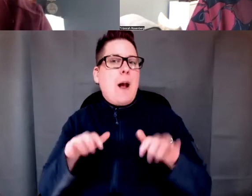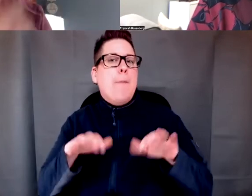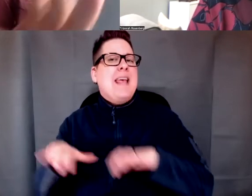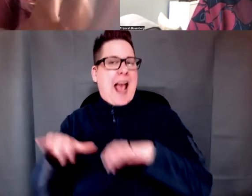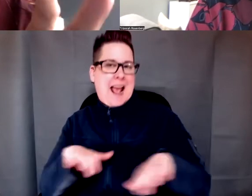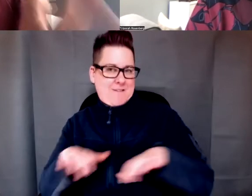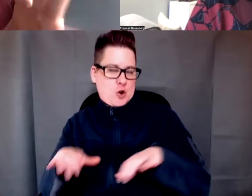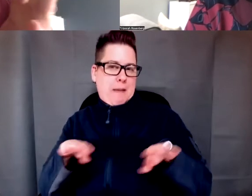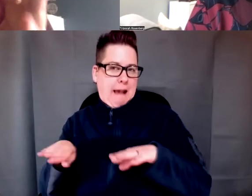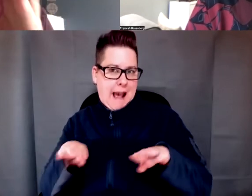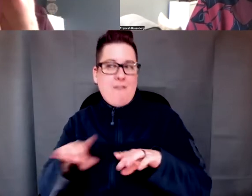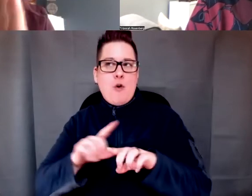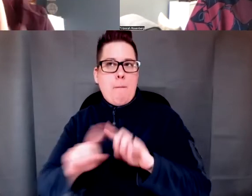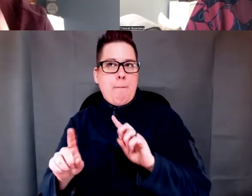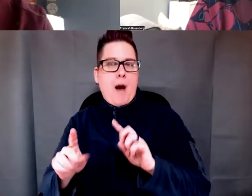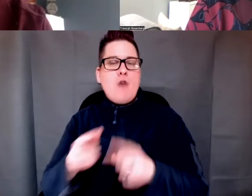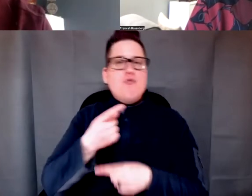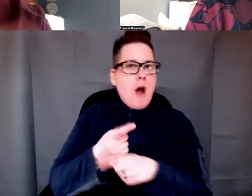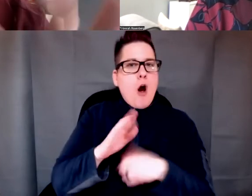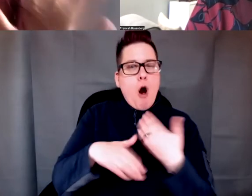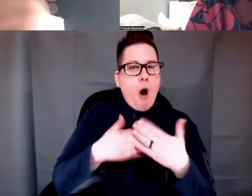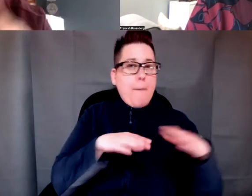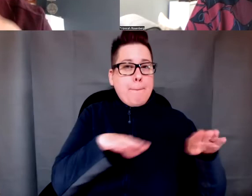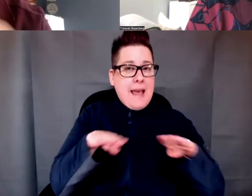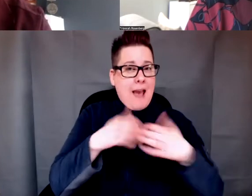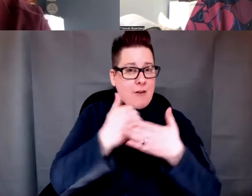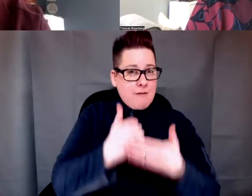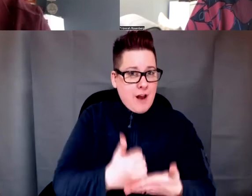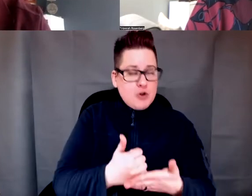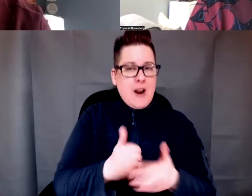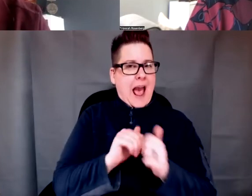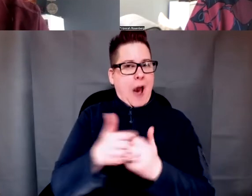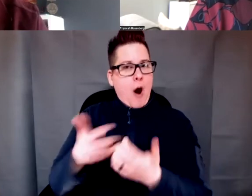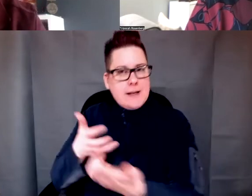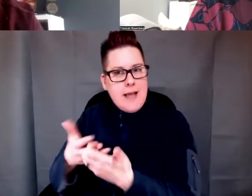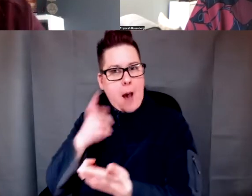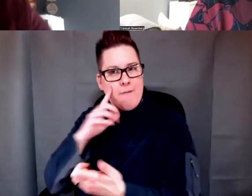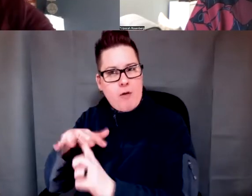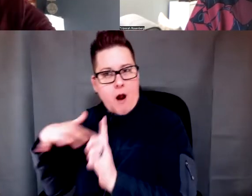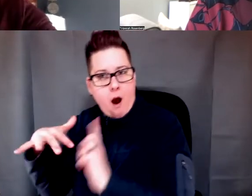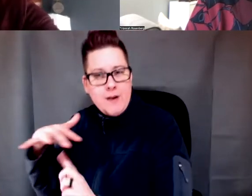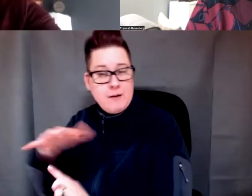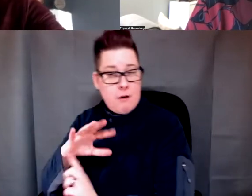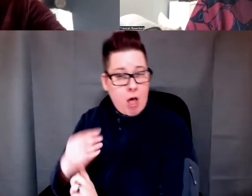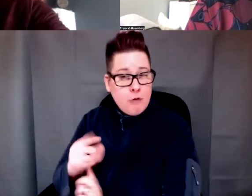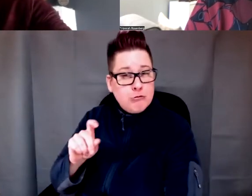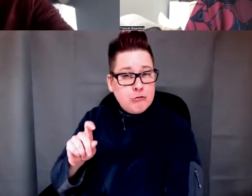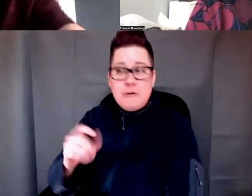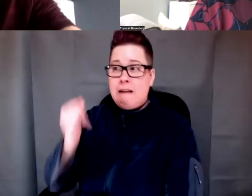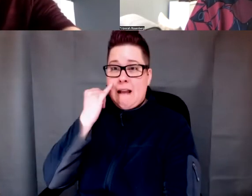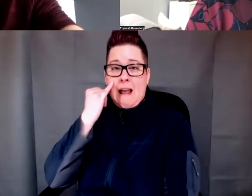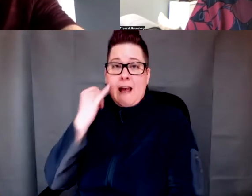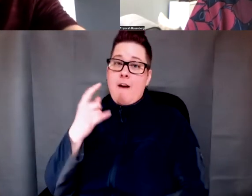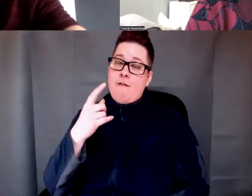side, how do we adapt all the behavioral interventions according to context and culture, right? Because if we are delivering